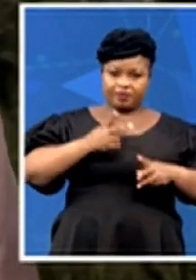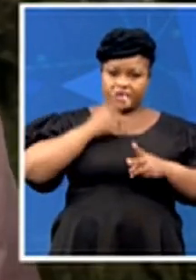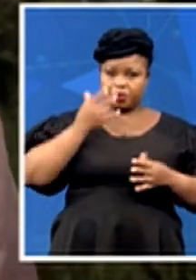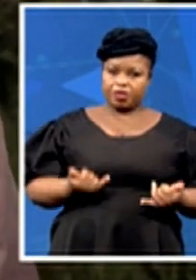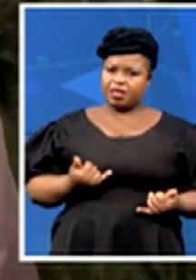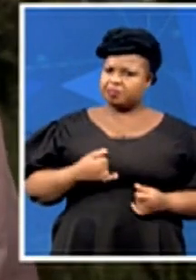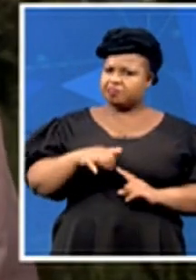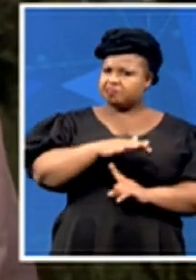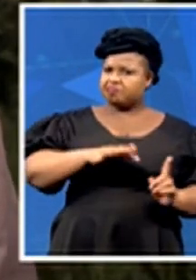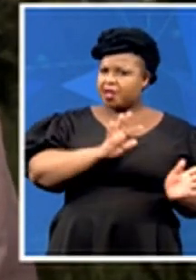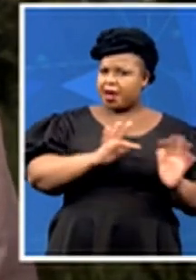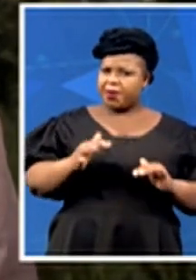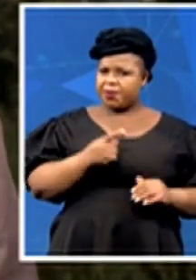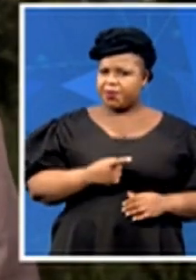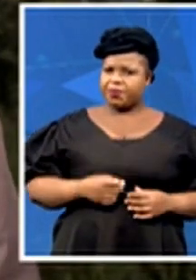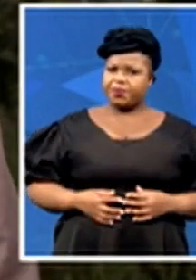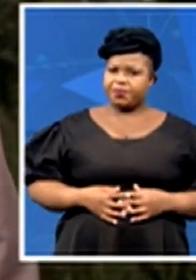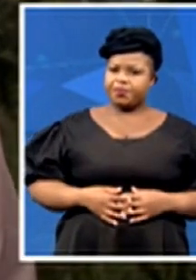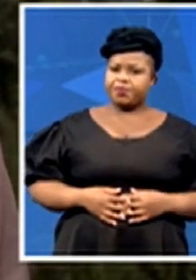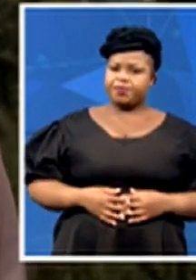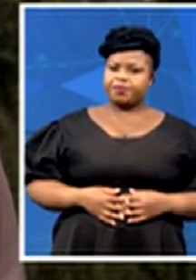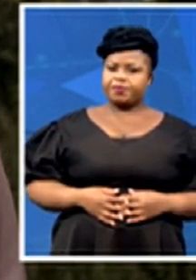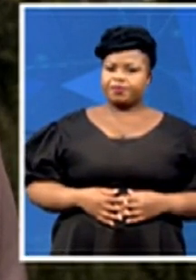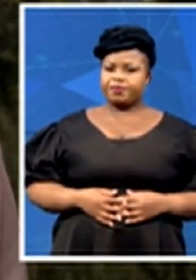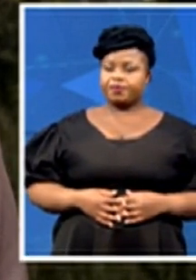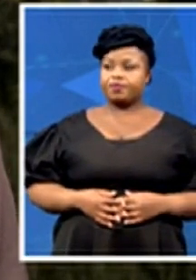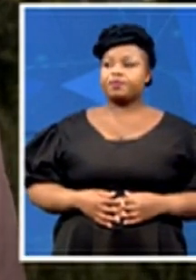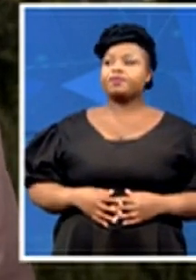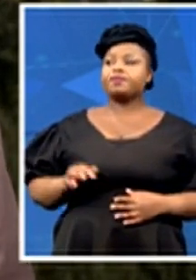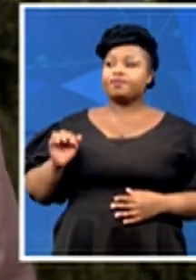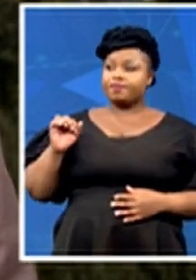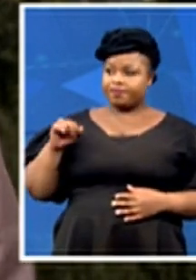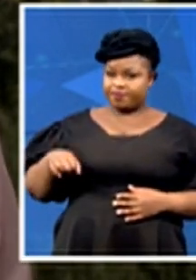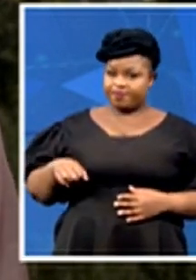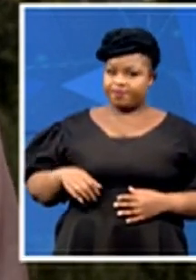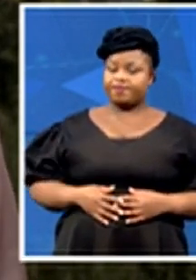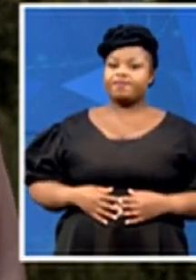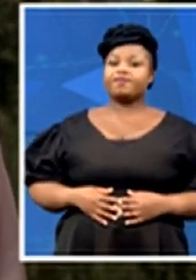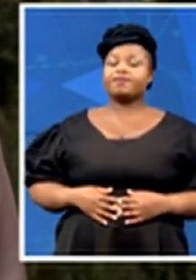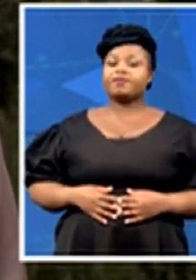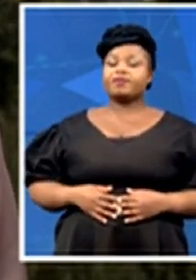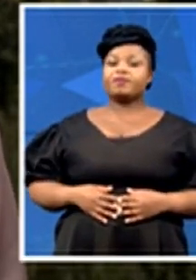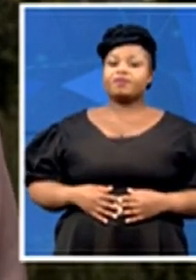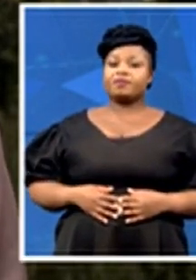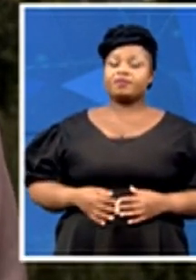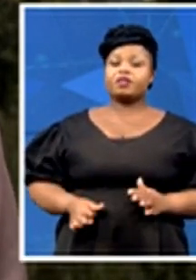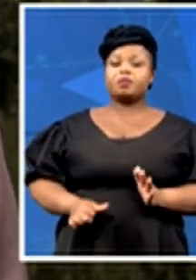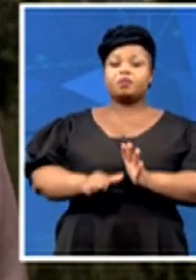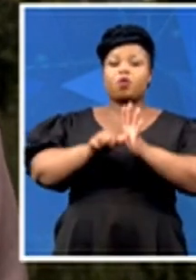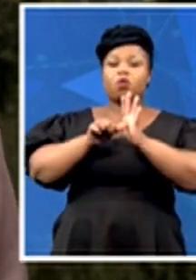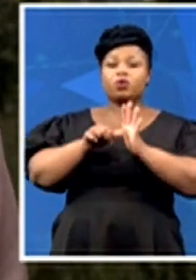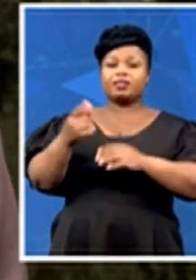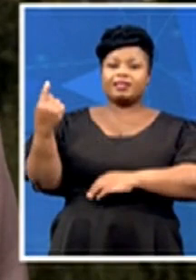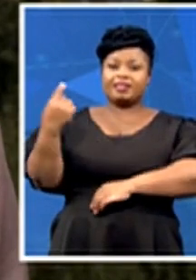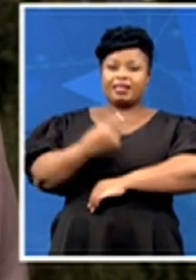well indeed it is a monumental day the end of 20 years of u.s and nato presence in